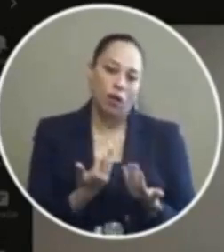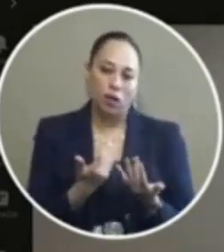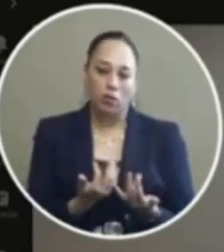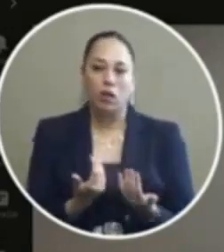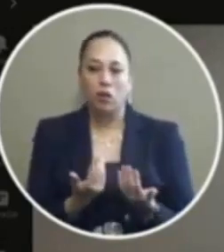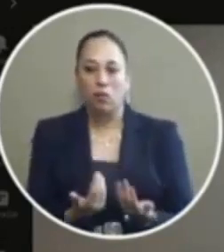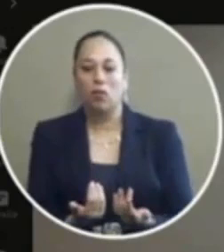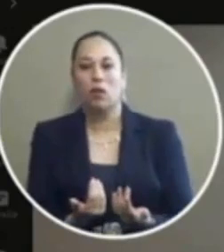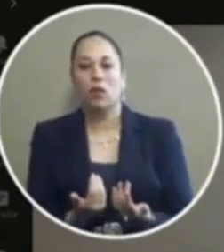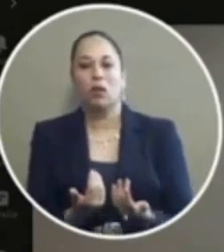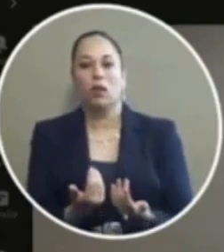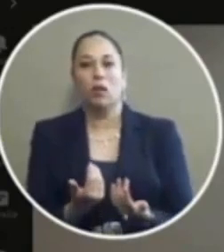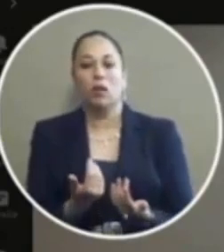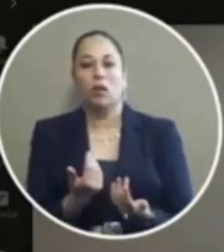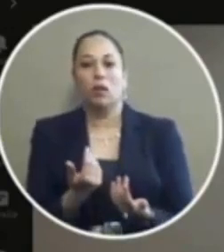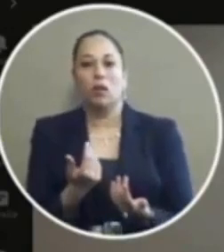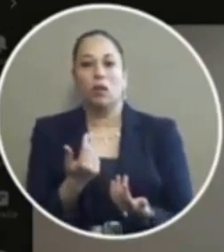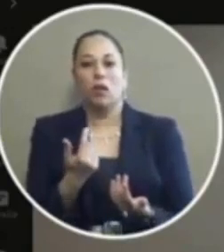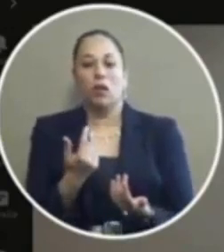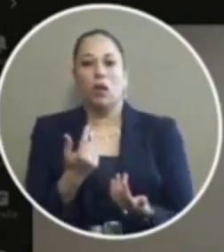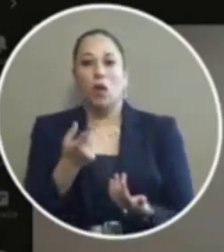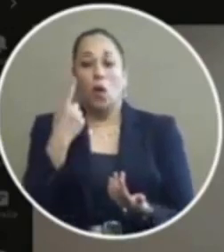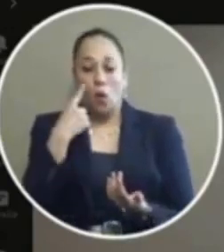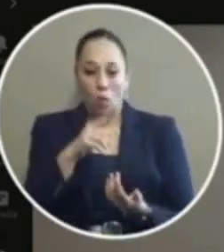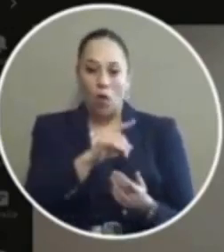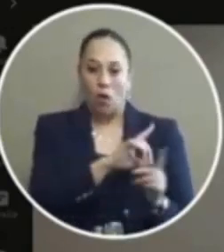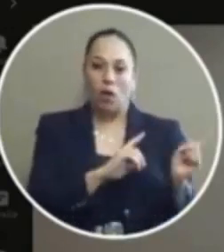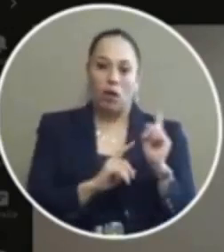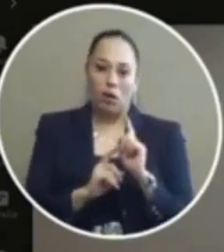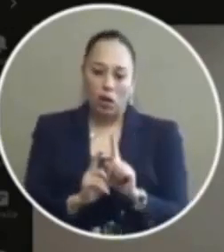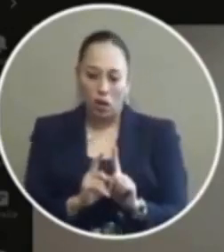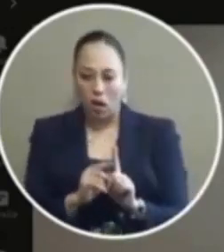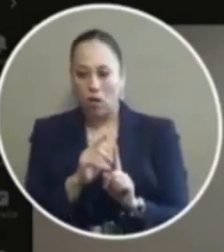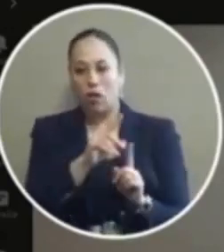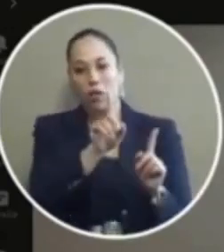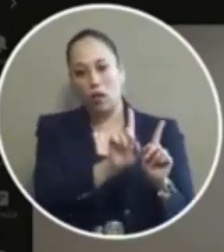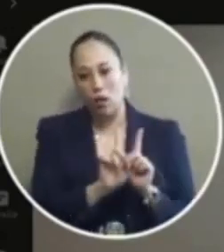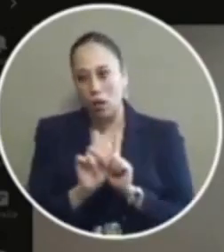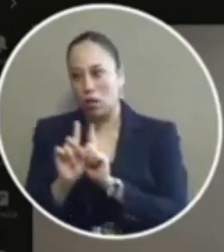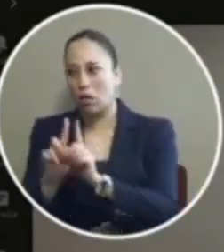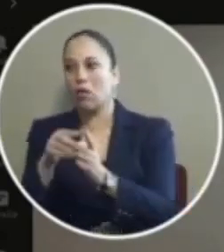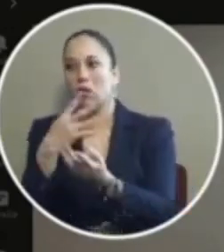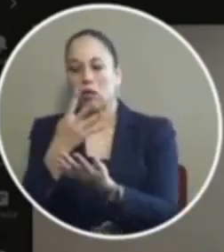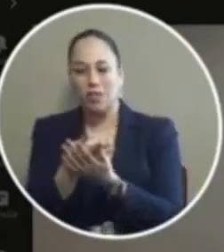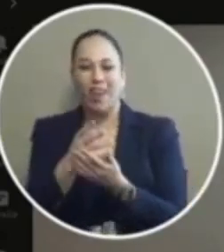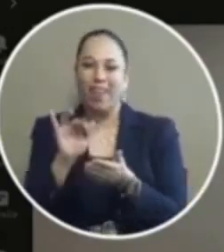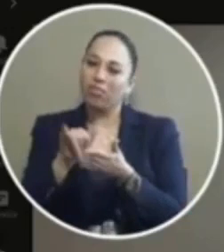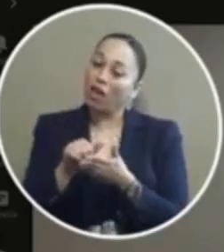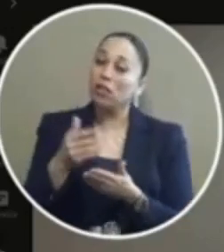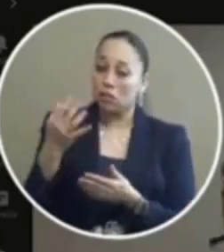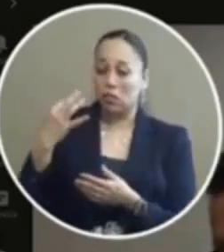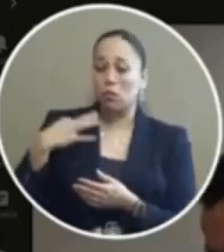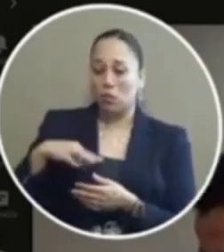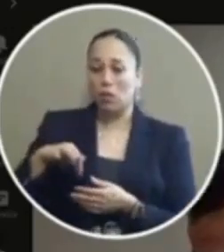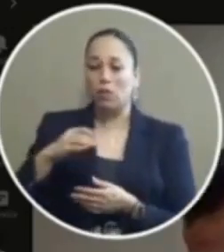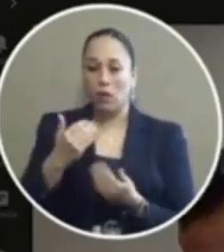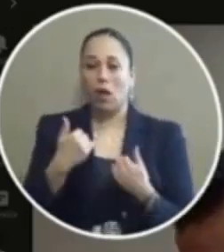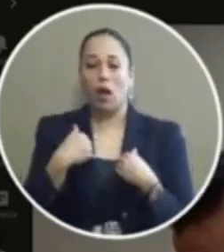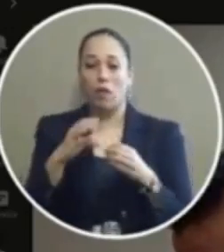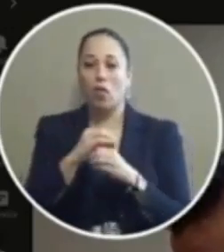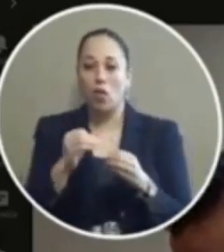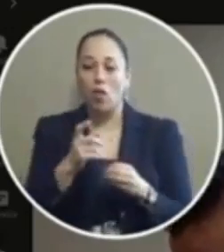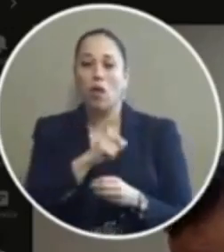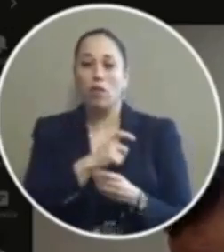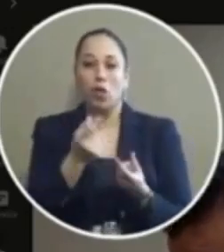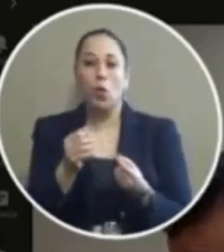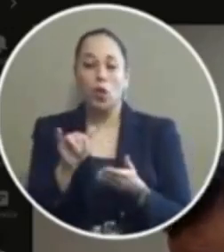uh you know the the van that comes and picks them up and takes them to the jail there's definite benefit in not having his officers